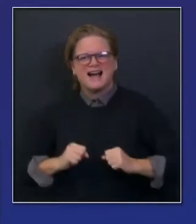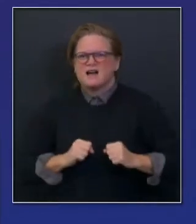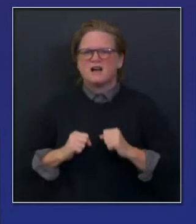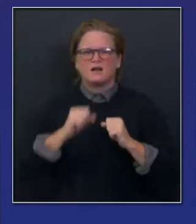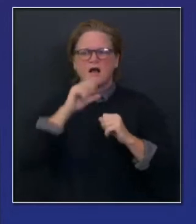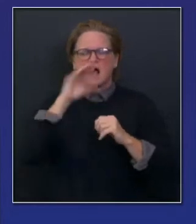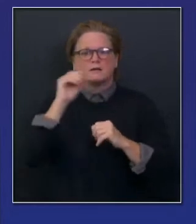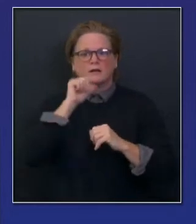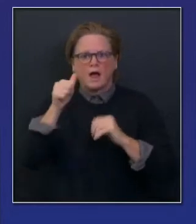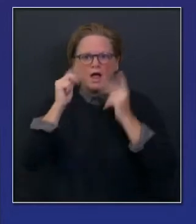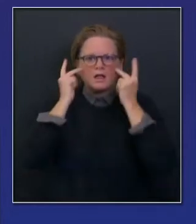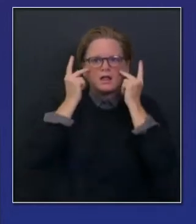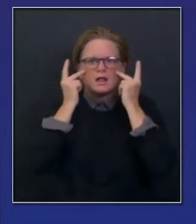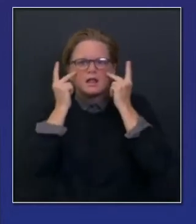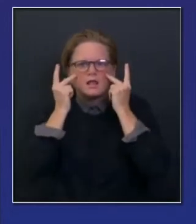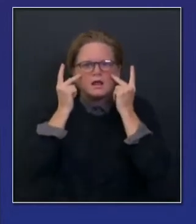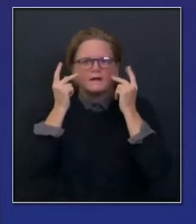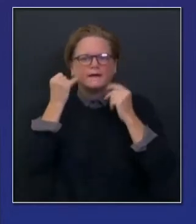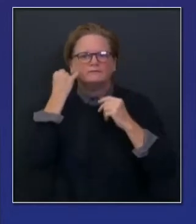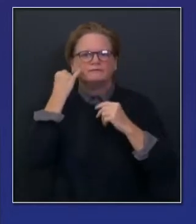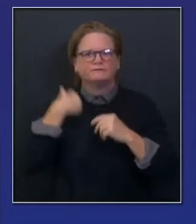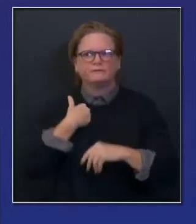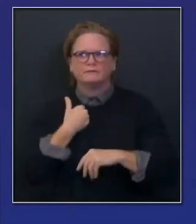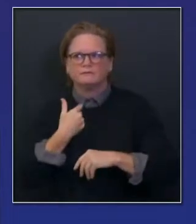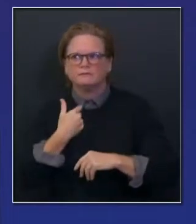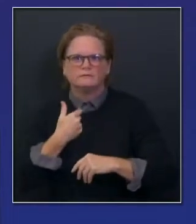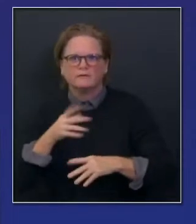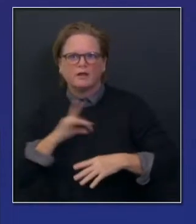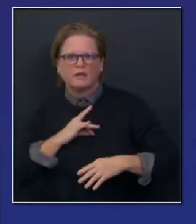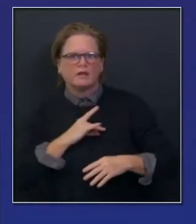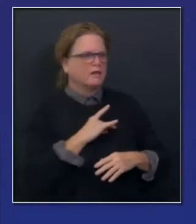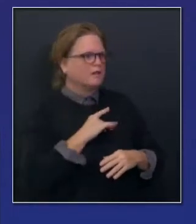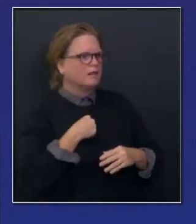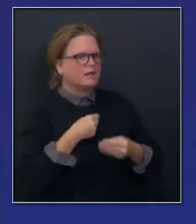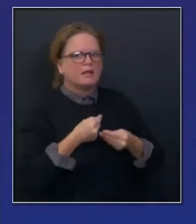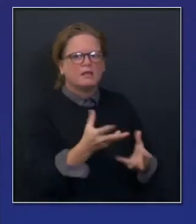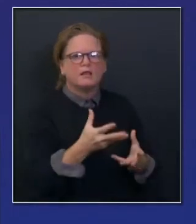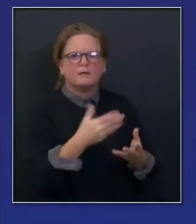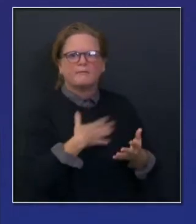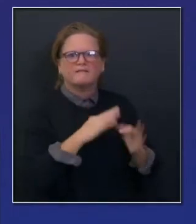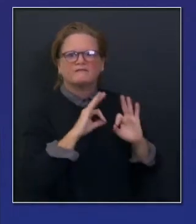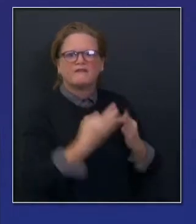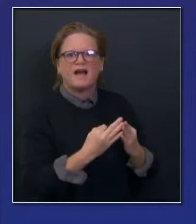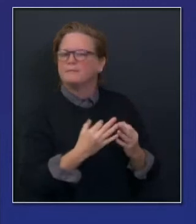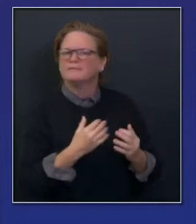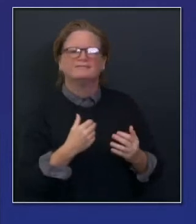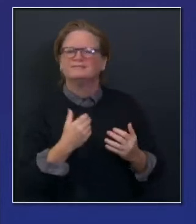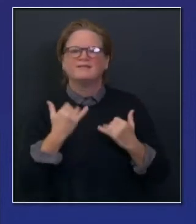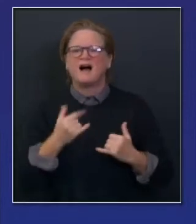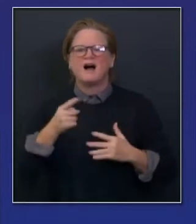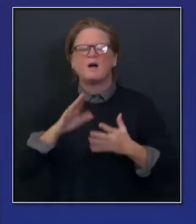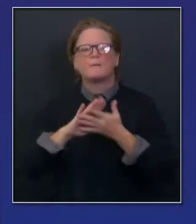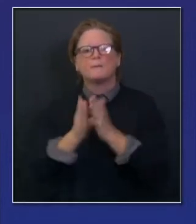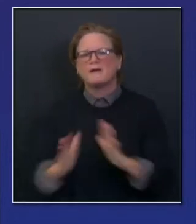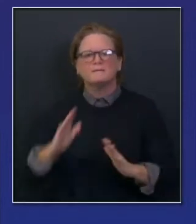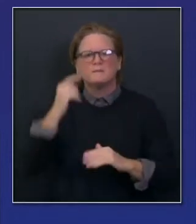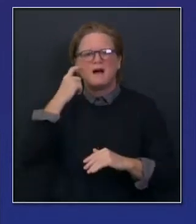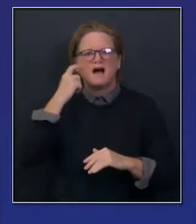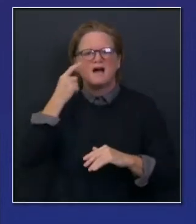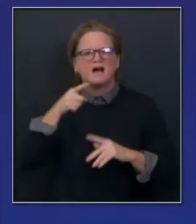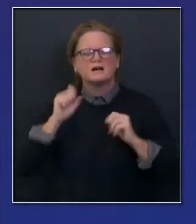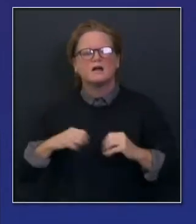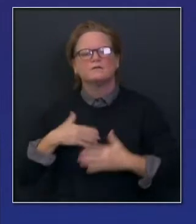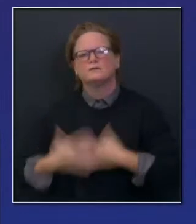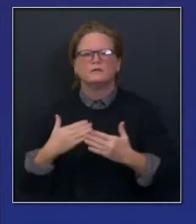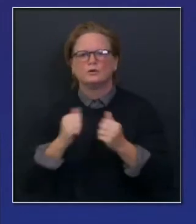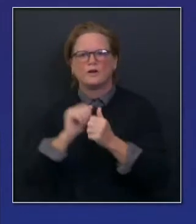that they were bringing home. And these are the folks we're going to count on the most because, as I say, and I've said often, there is light at the